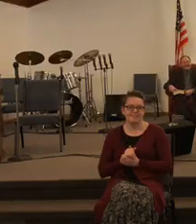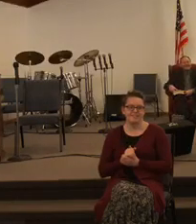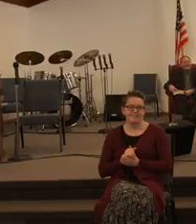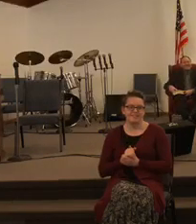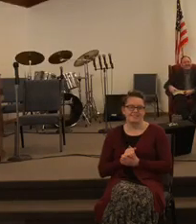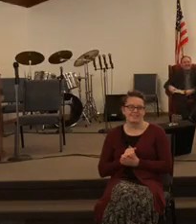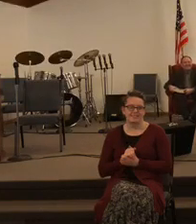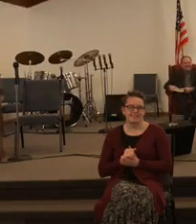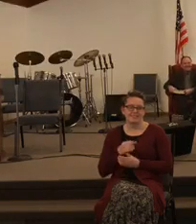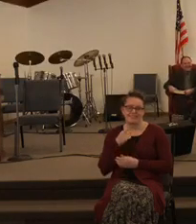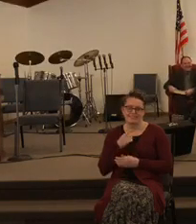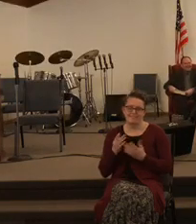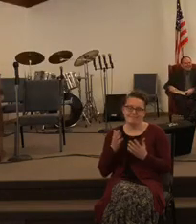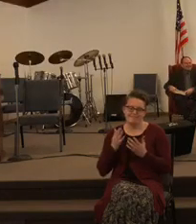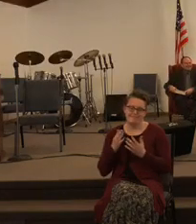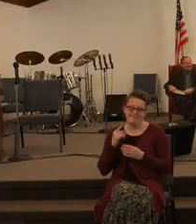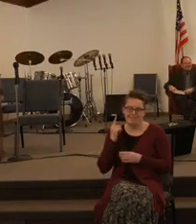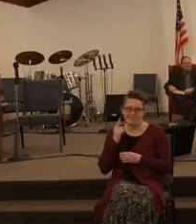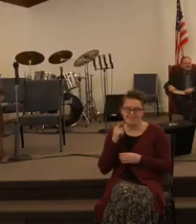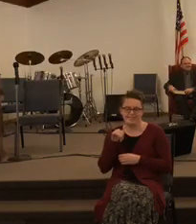she's probably thinking the same thing